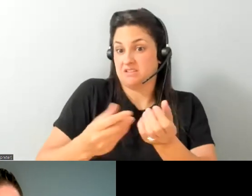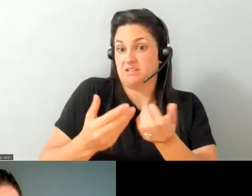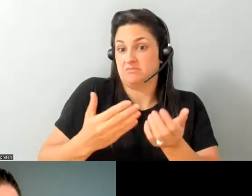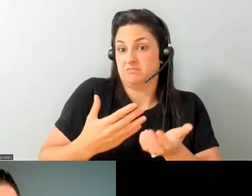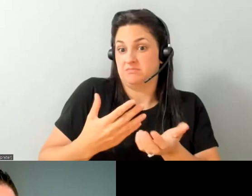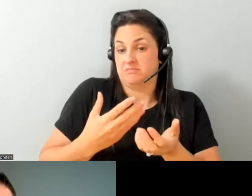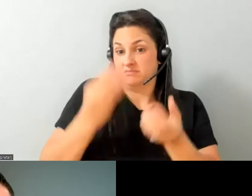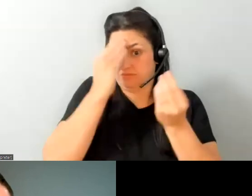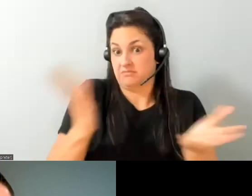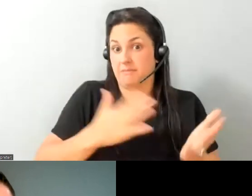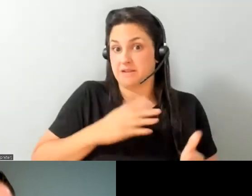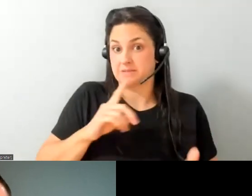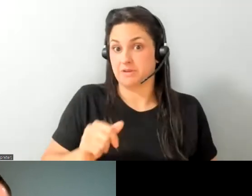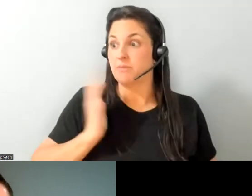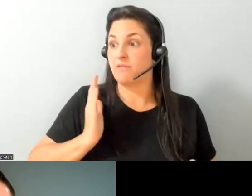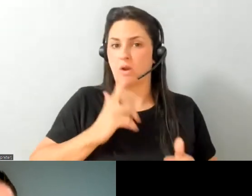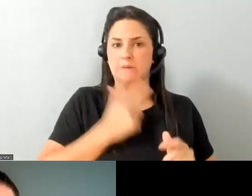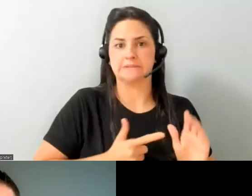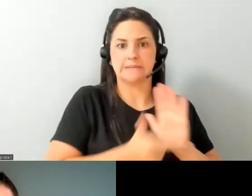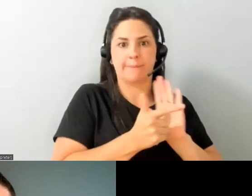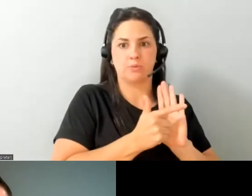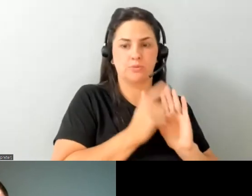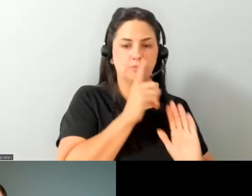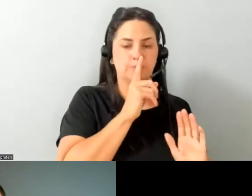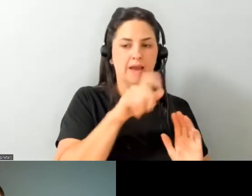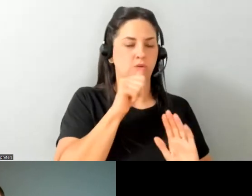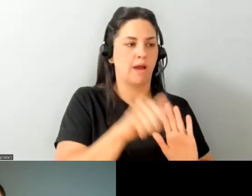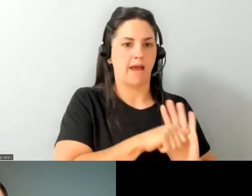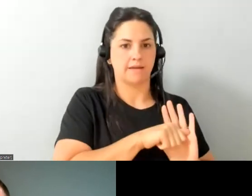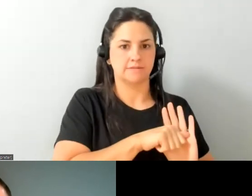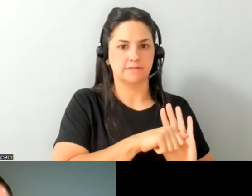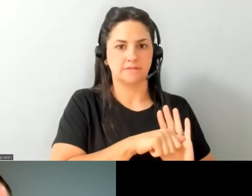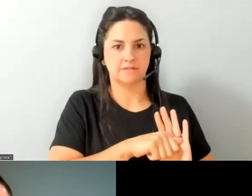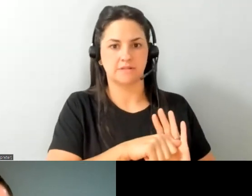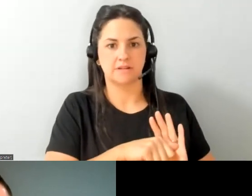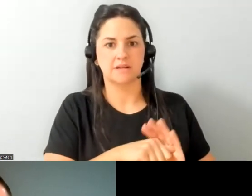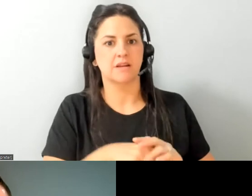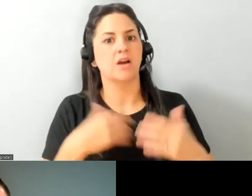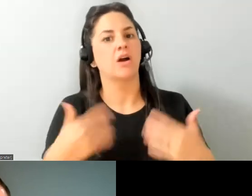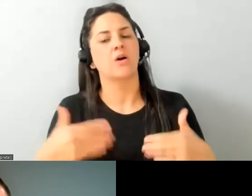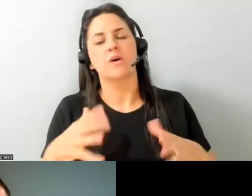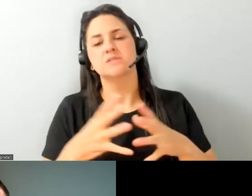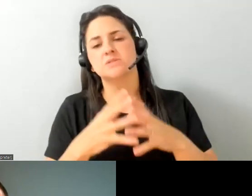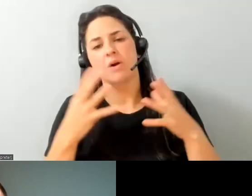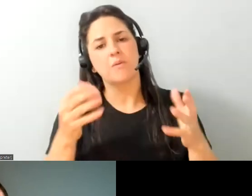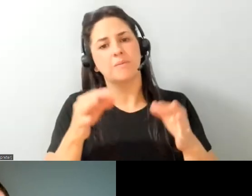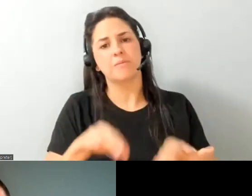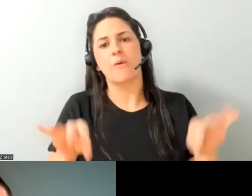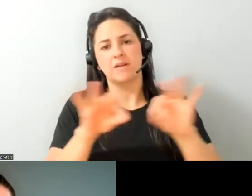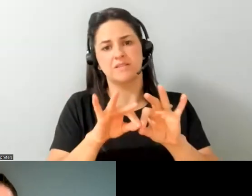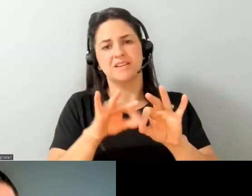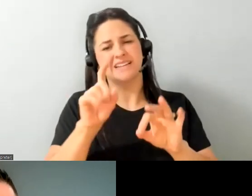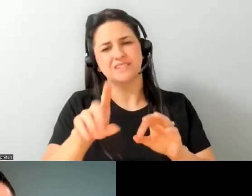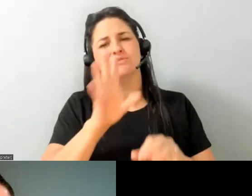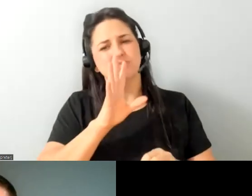for me it used to be like a taboo thing i should hide from people i think it's so so important that we we talk